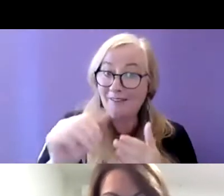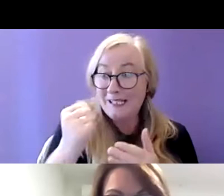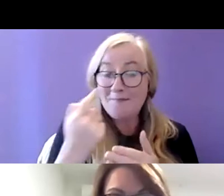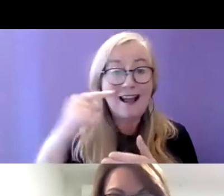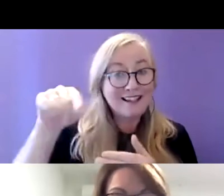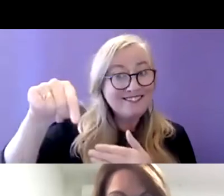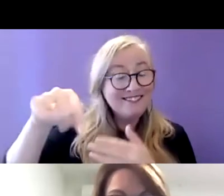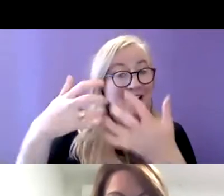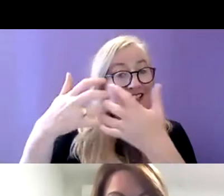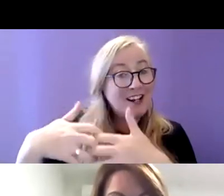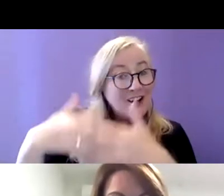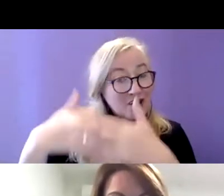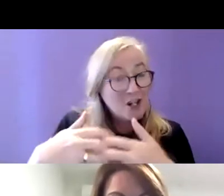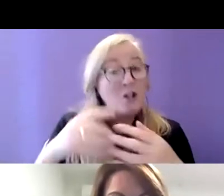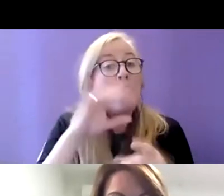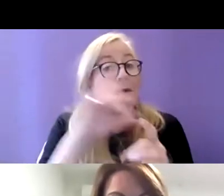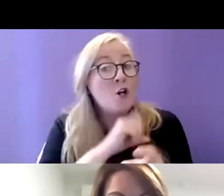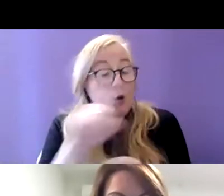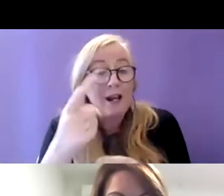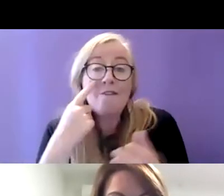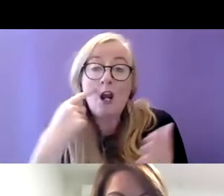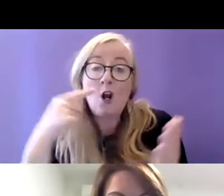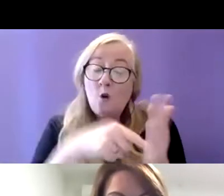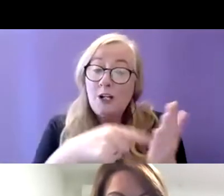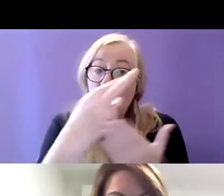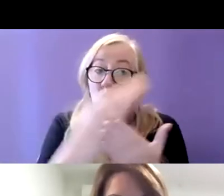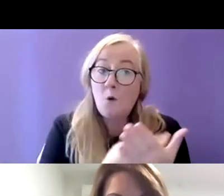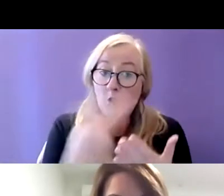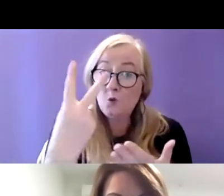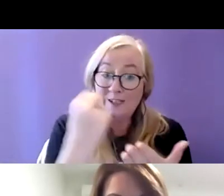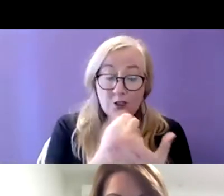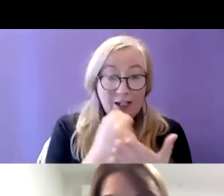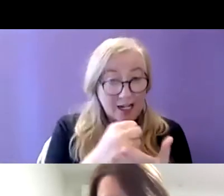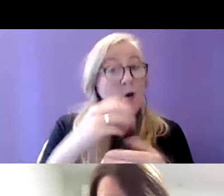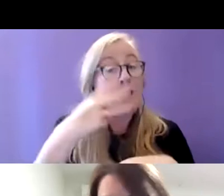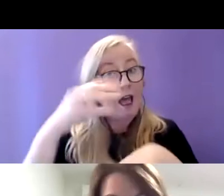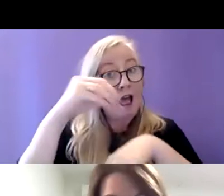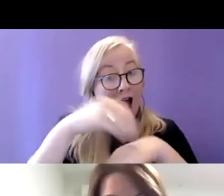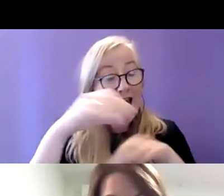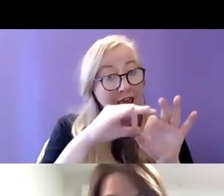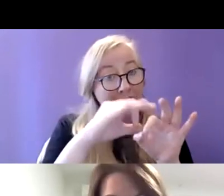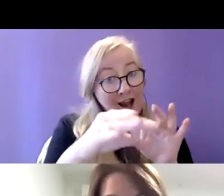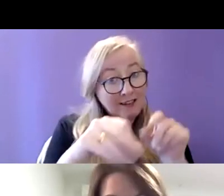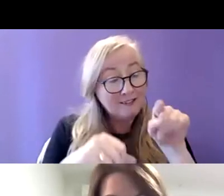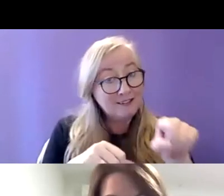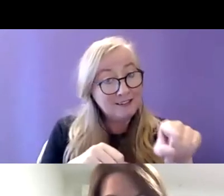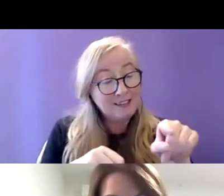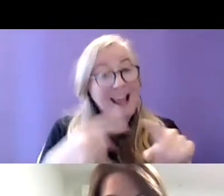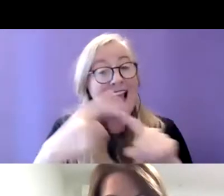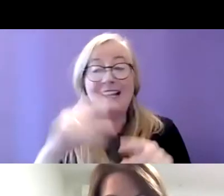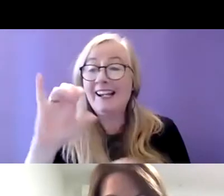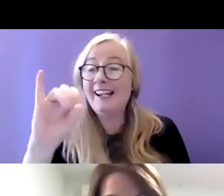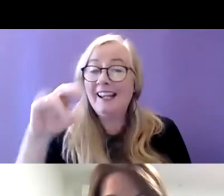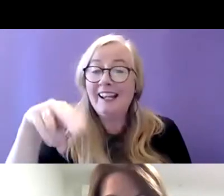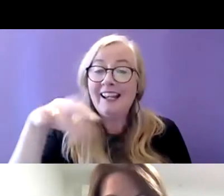be sure and look up the reports of the two studies should be up online now along with them our new infographic on where